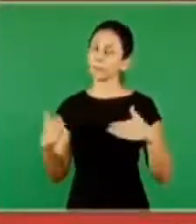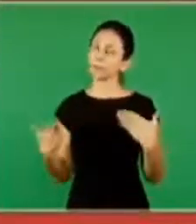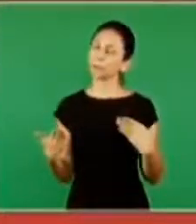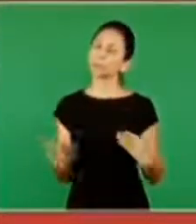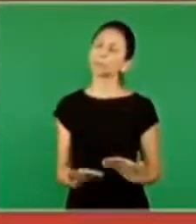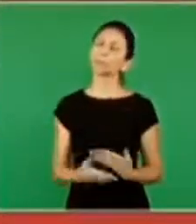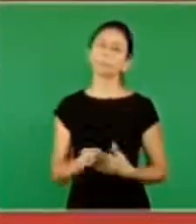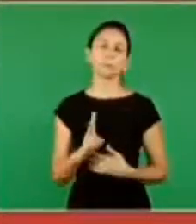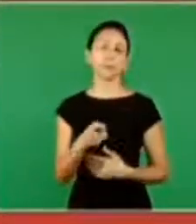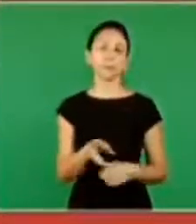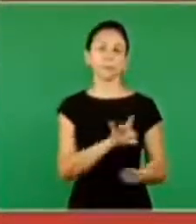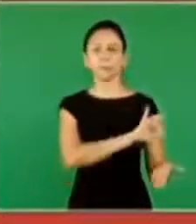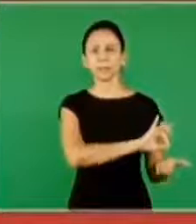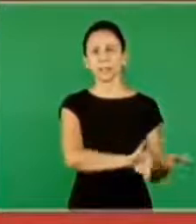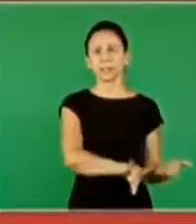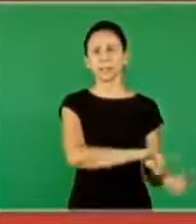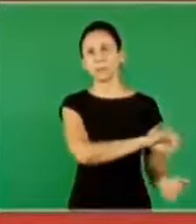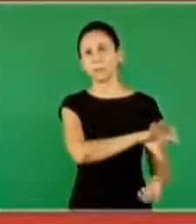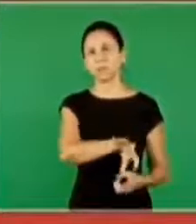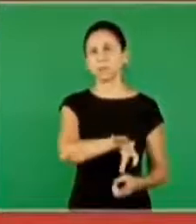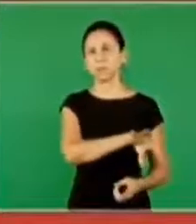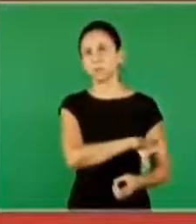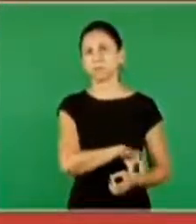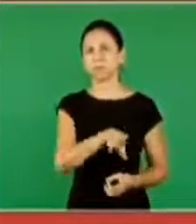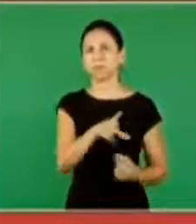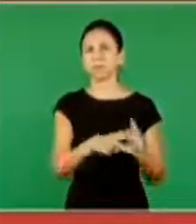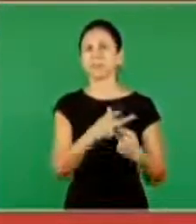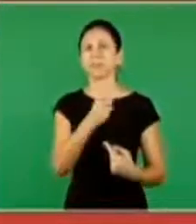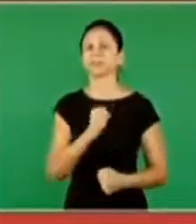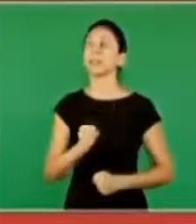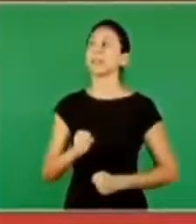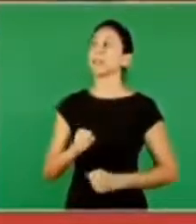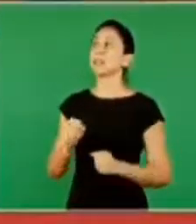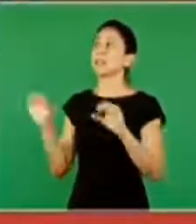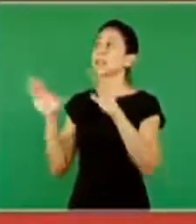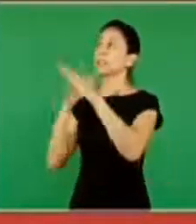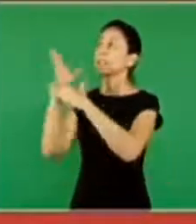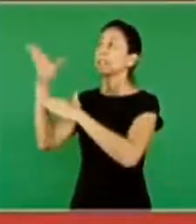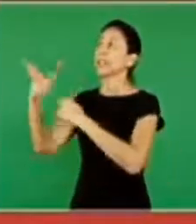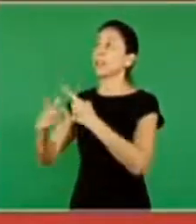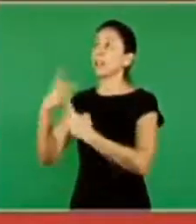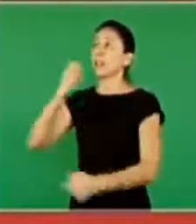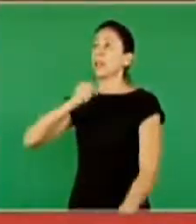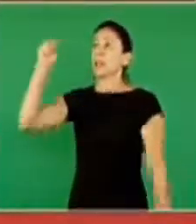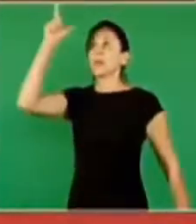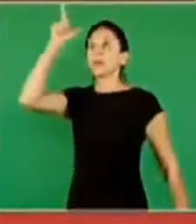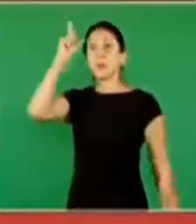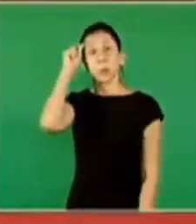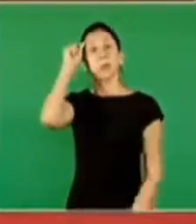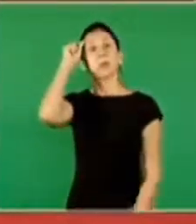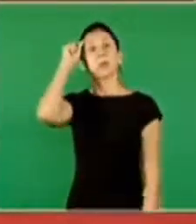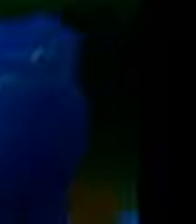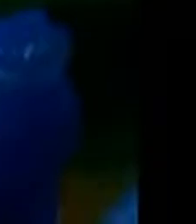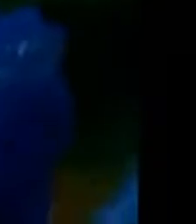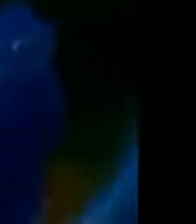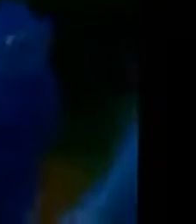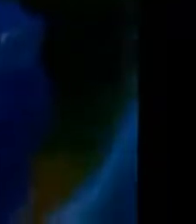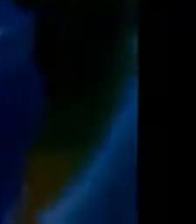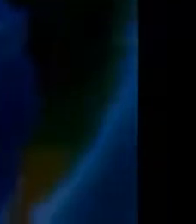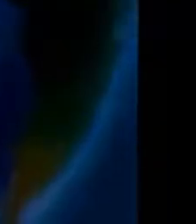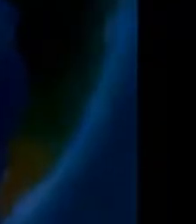today because the opposition will continue but you overcome and we arrive in eternity we say I overcame